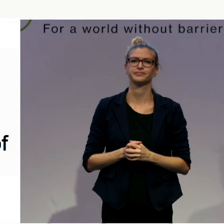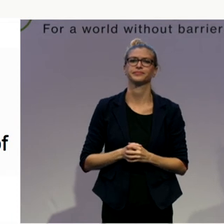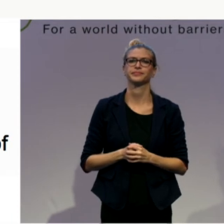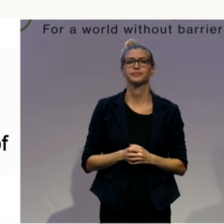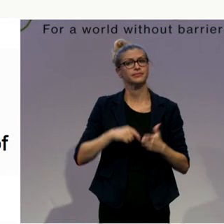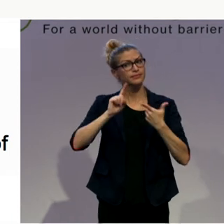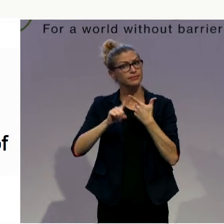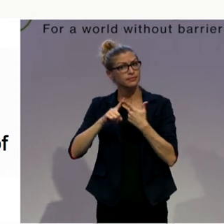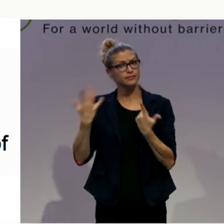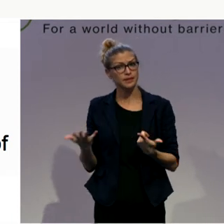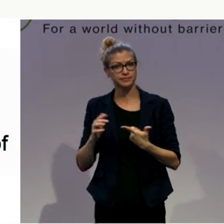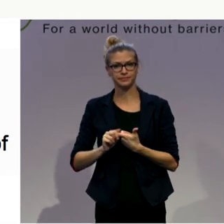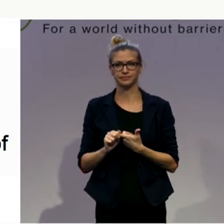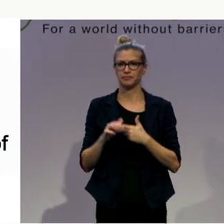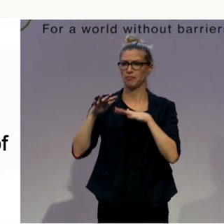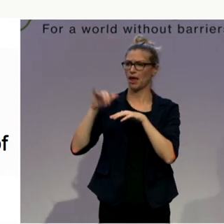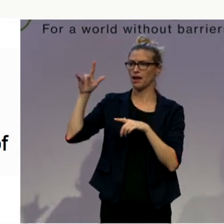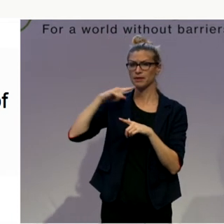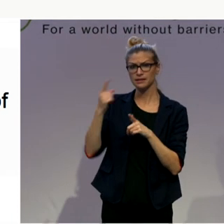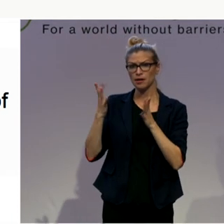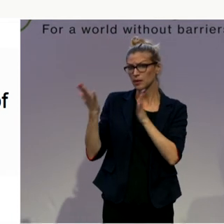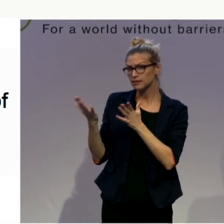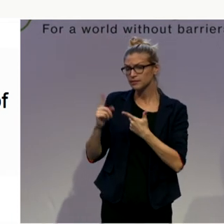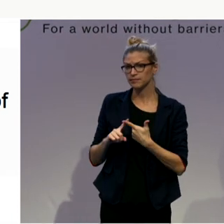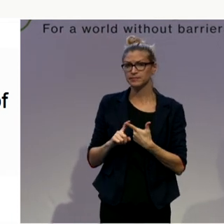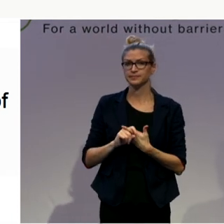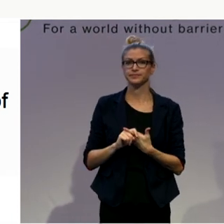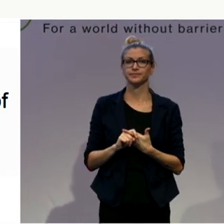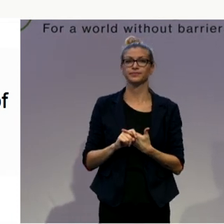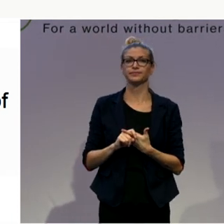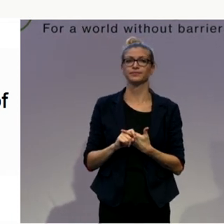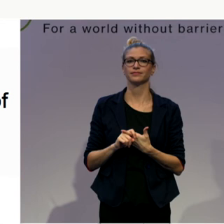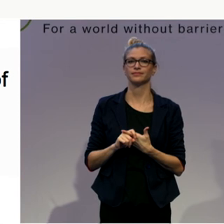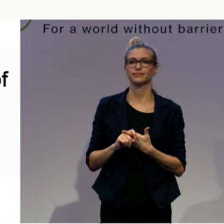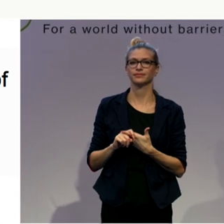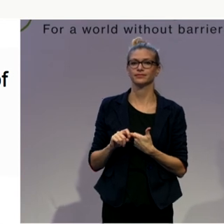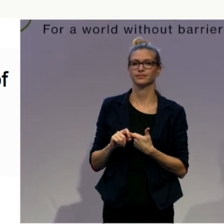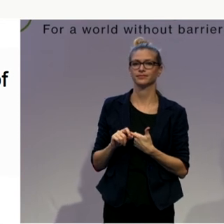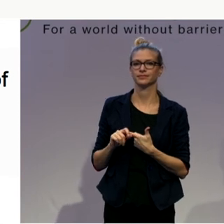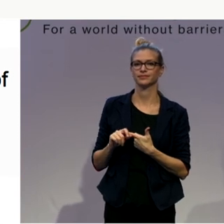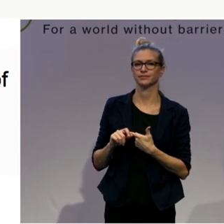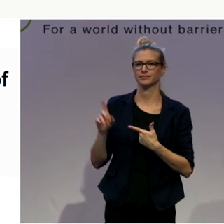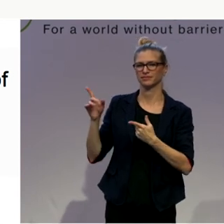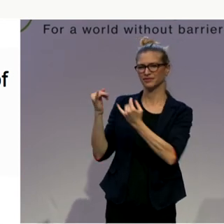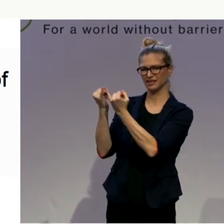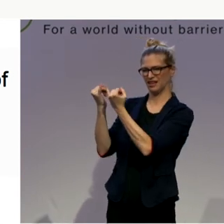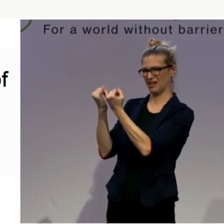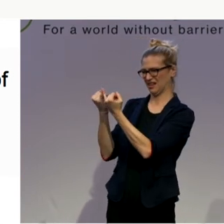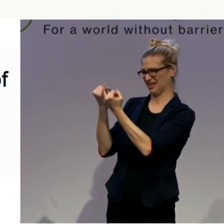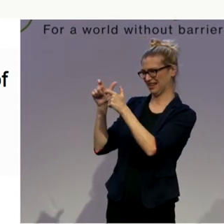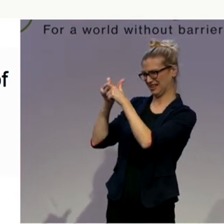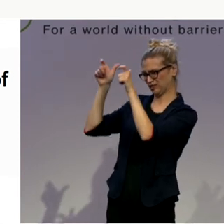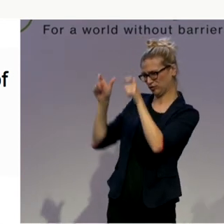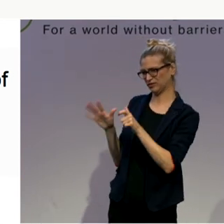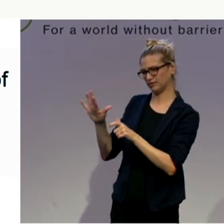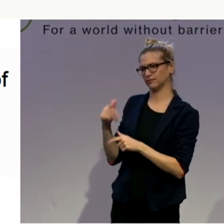parliament also is an institution with its own administration. As such, parliaments are places of actual